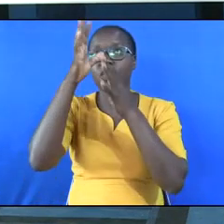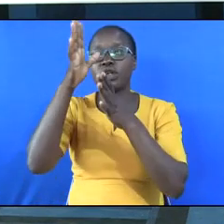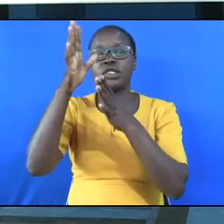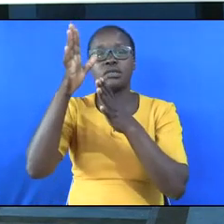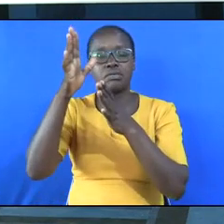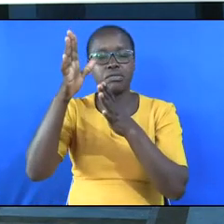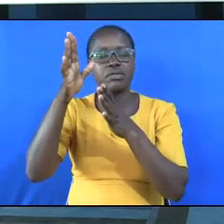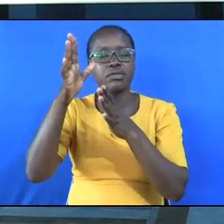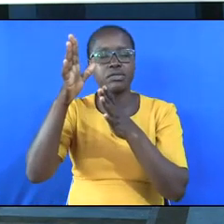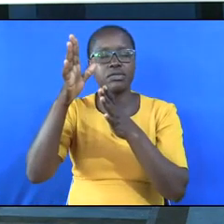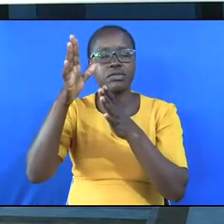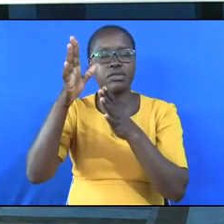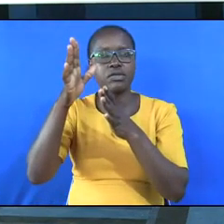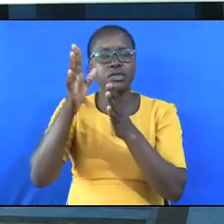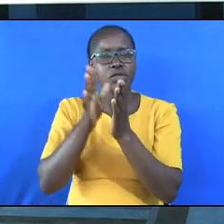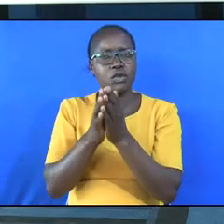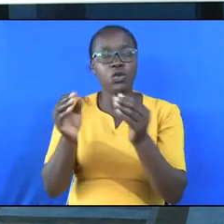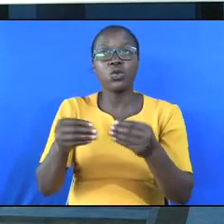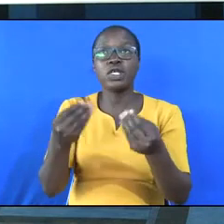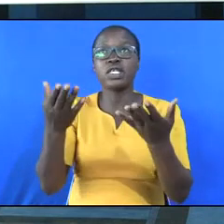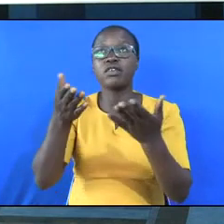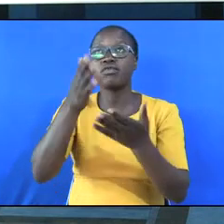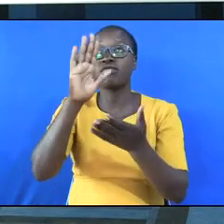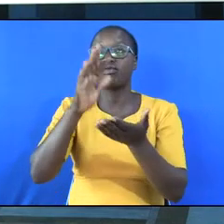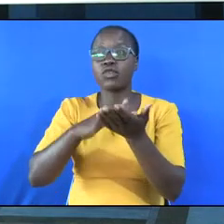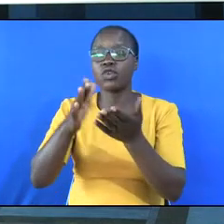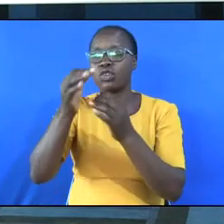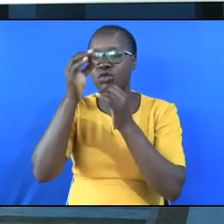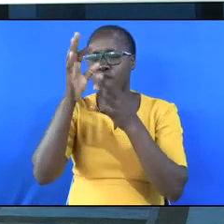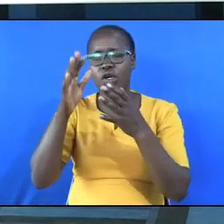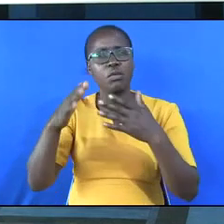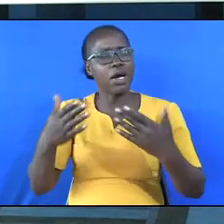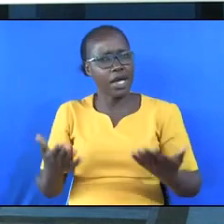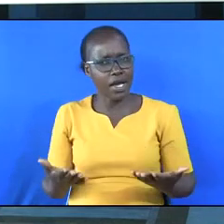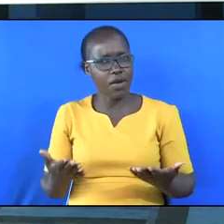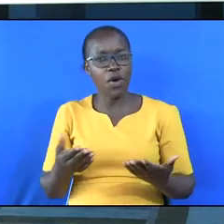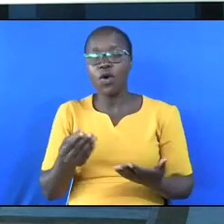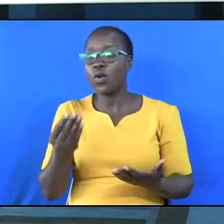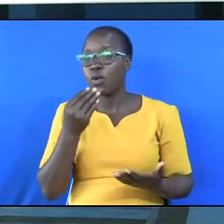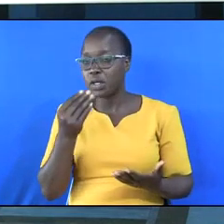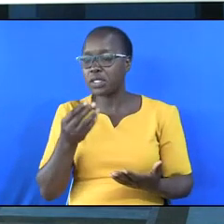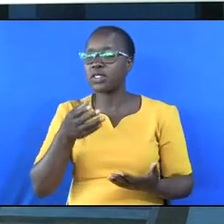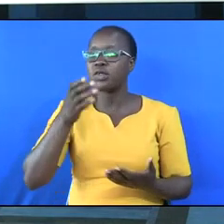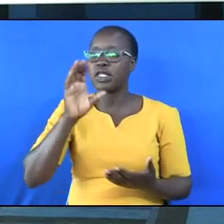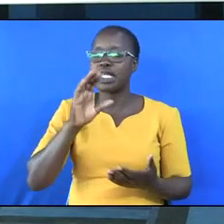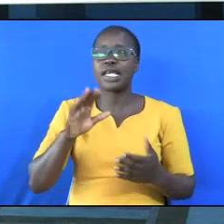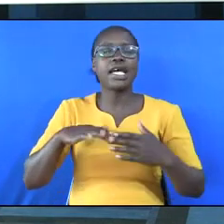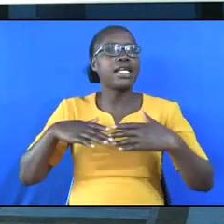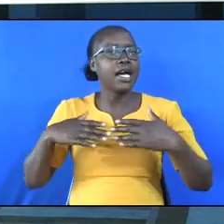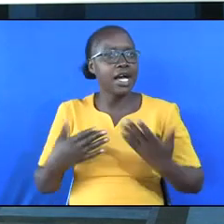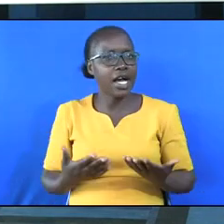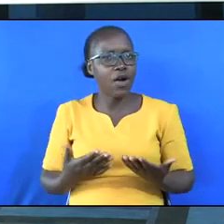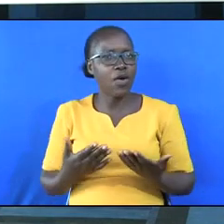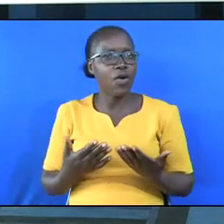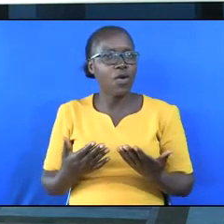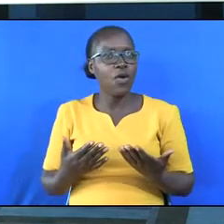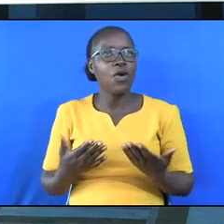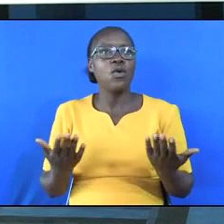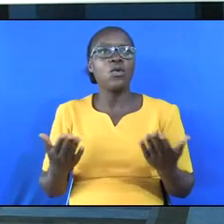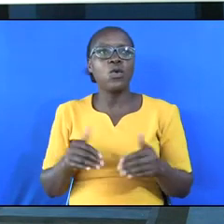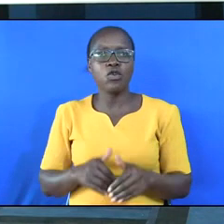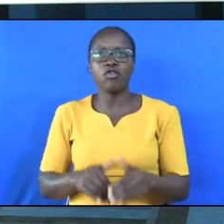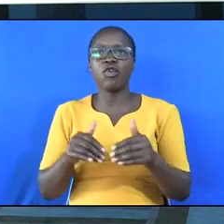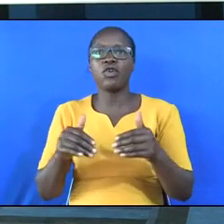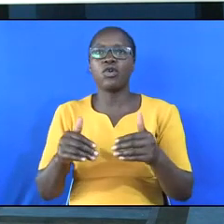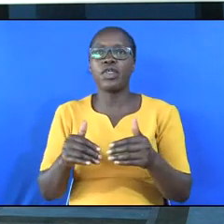God. We give glory to God by how we eat and how we drink and how we follow the guidelines